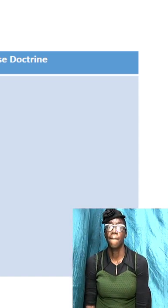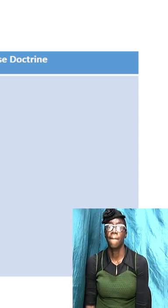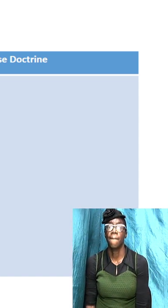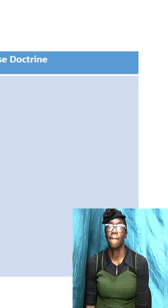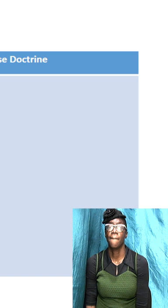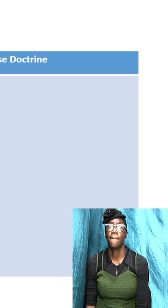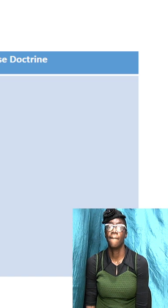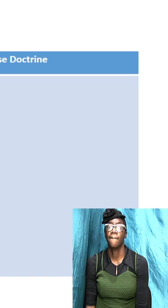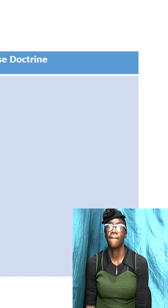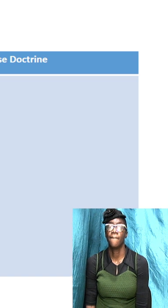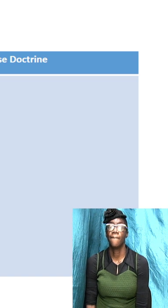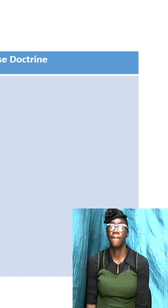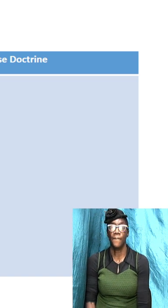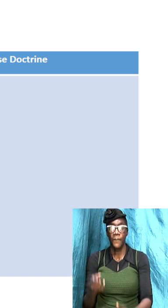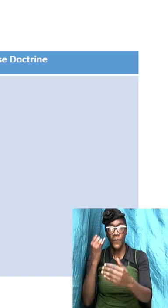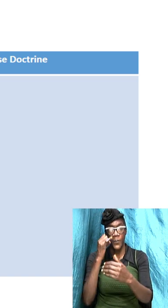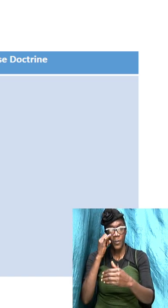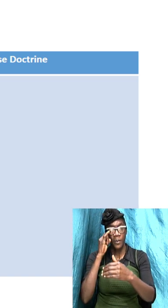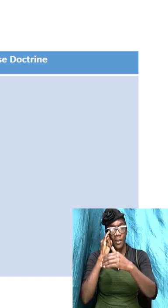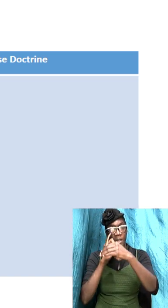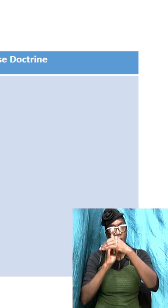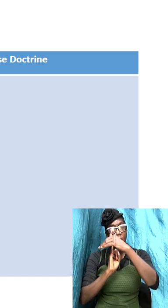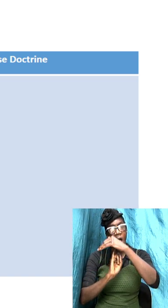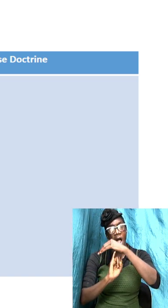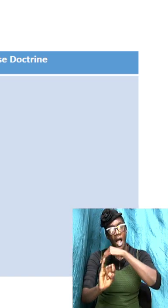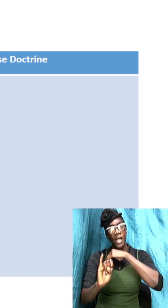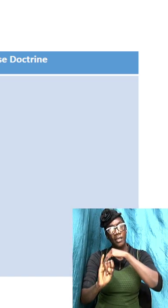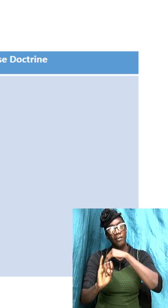Isaiah Isaiah the Bible says